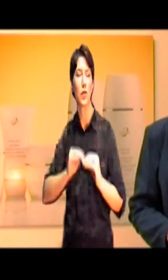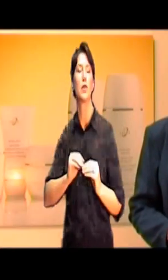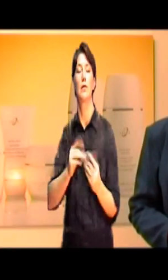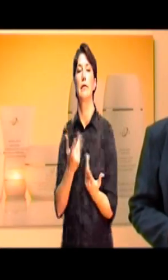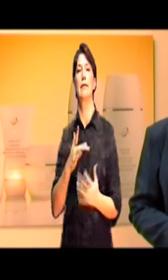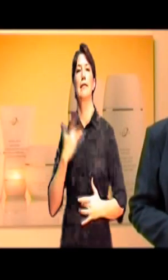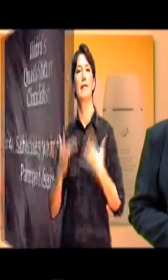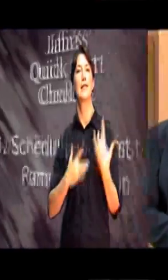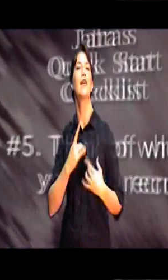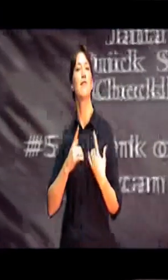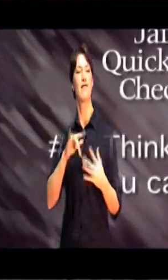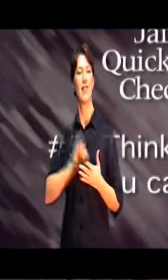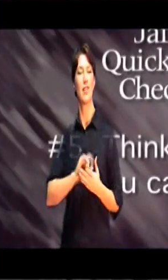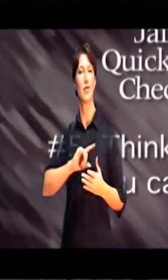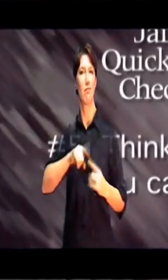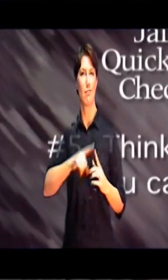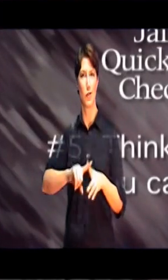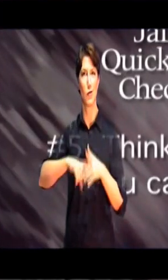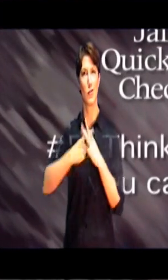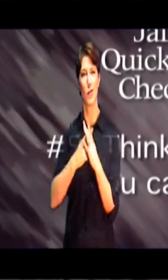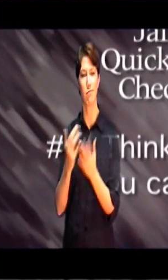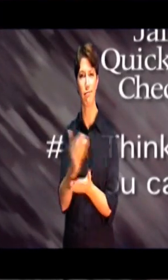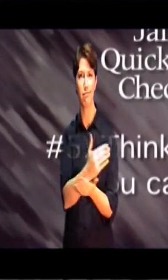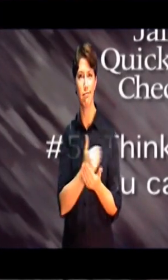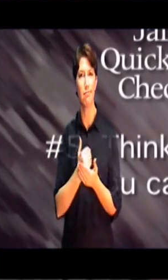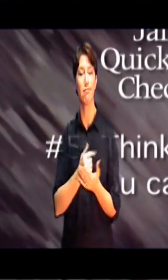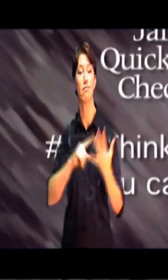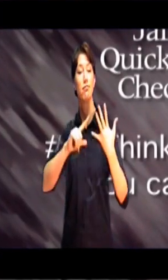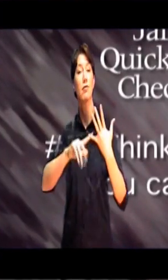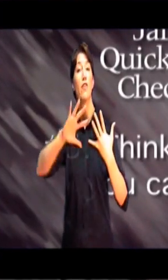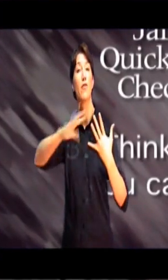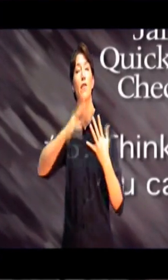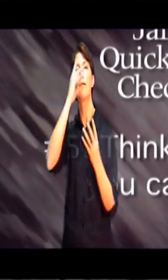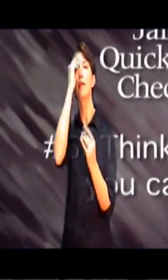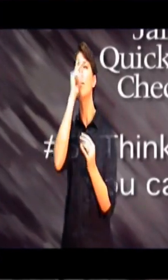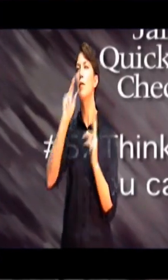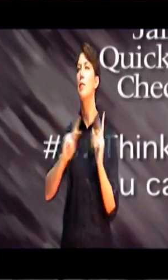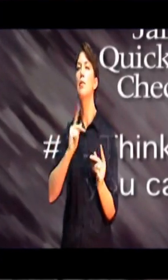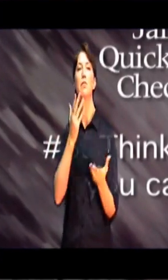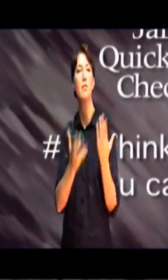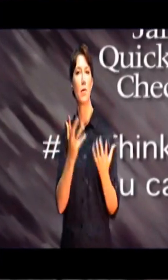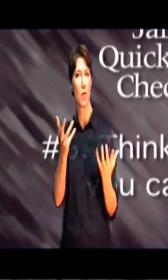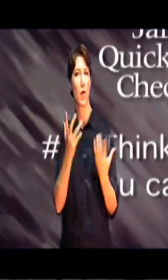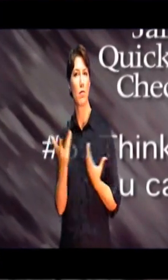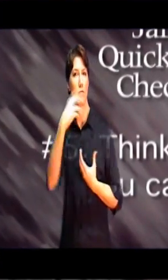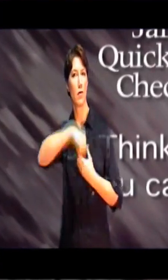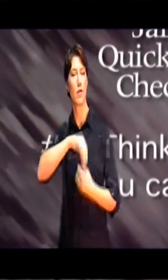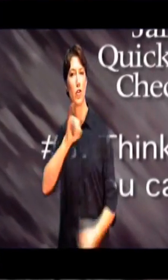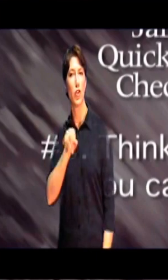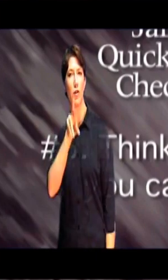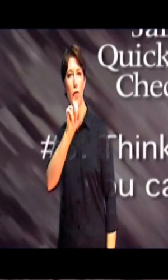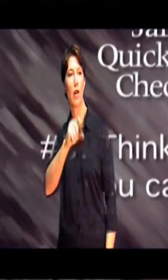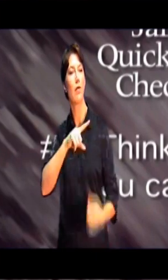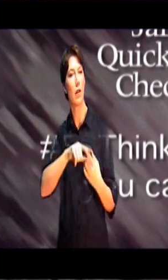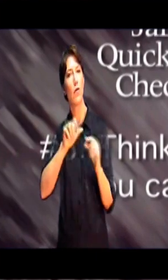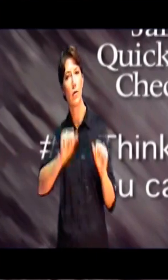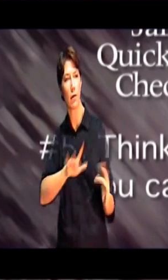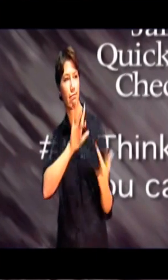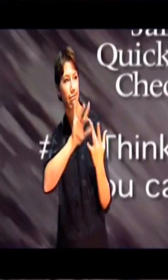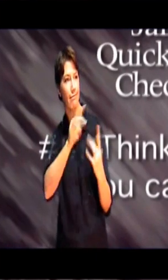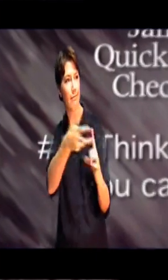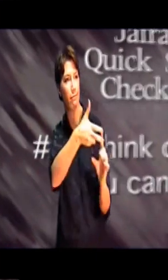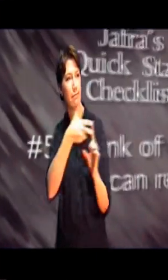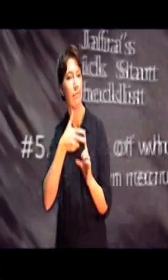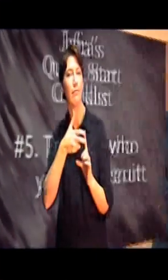start seeing the income come in. Fifth, think who you can recruit and share this opportunity with. By recruiting and